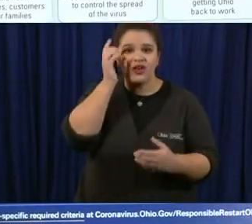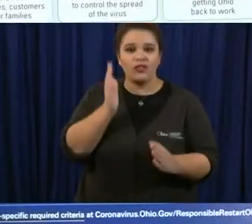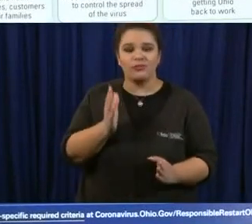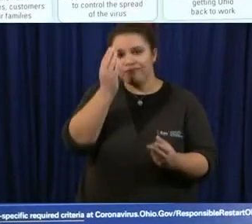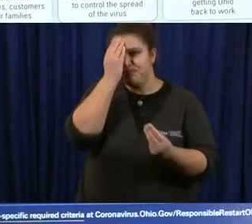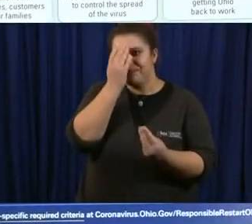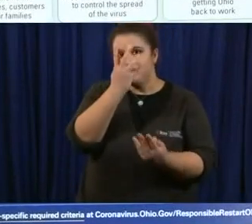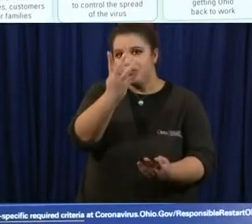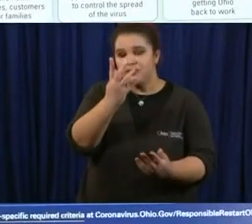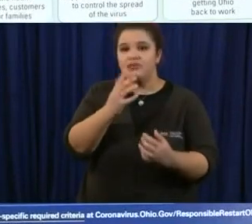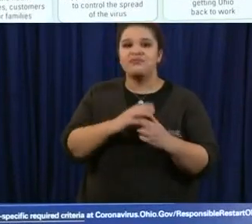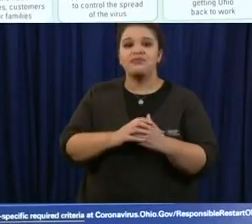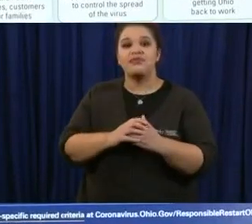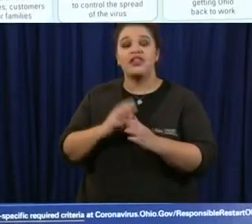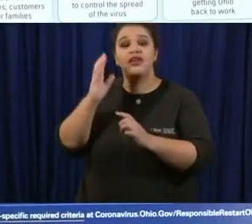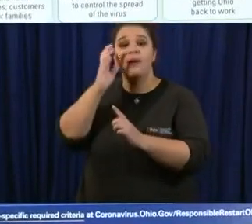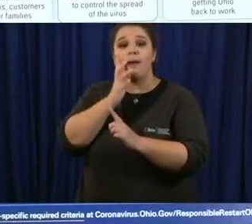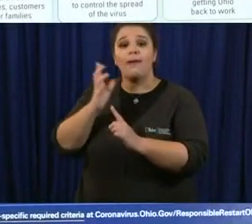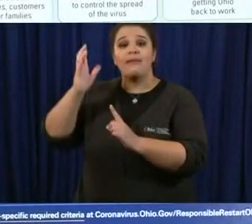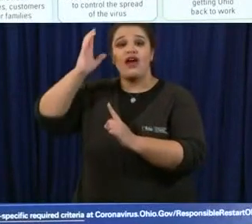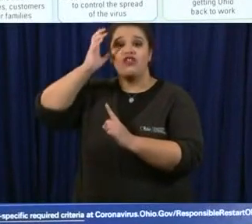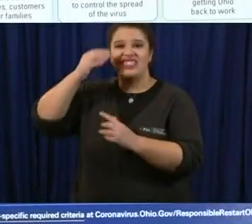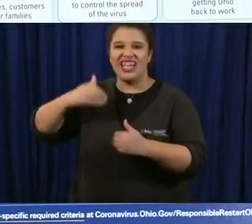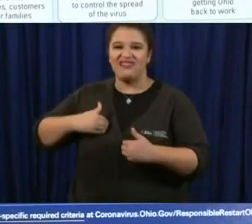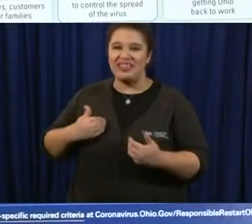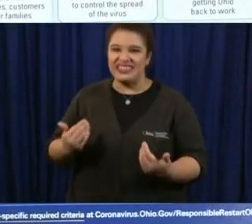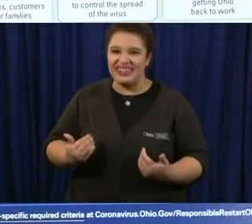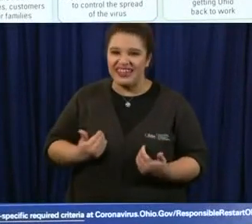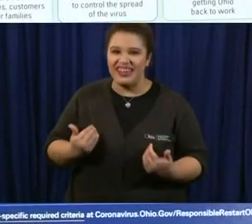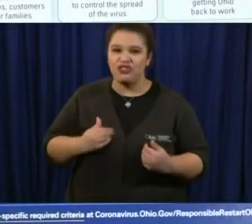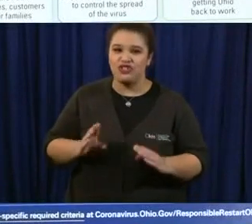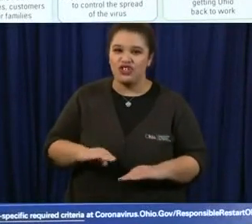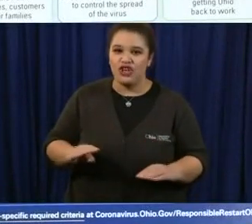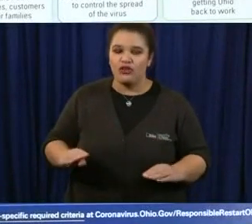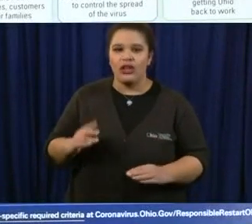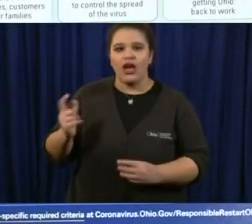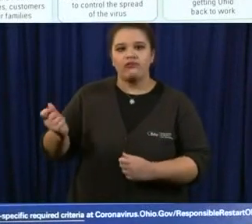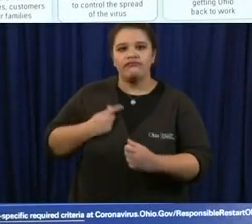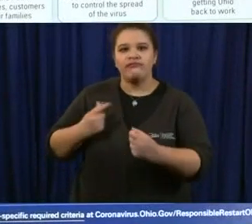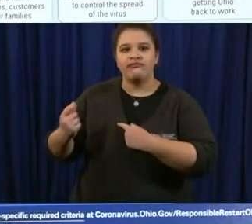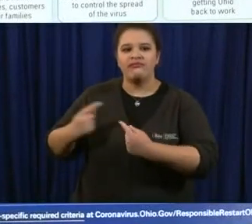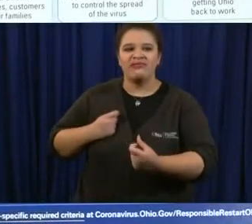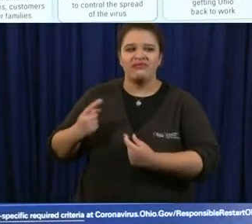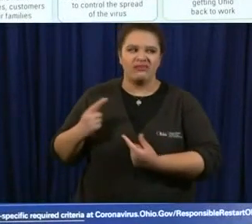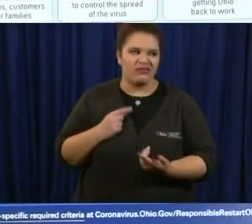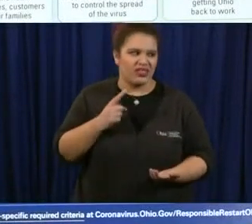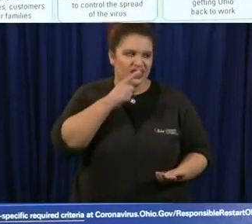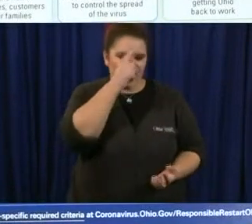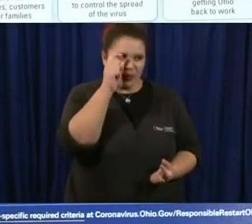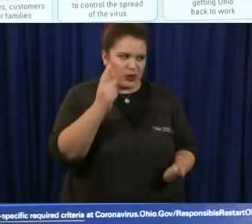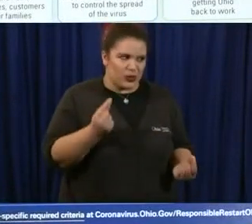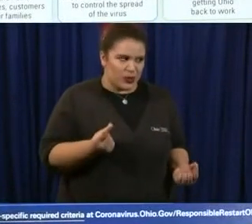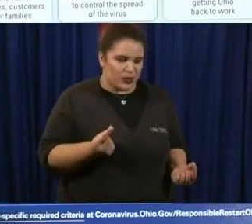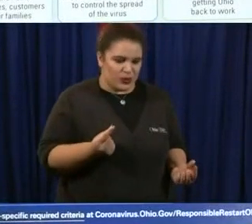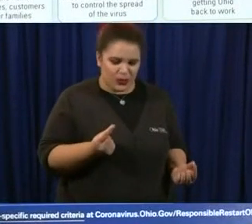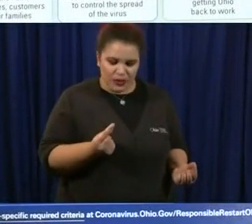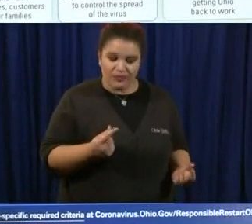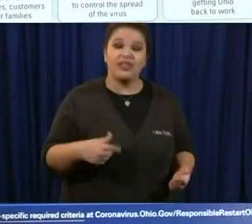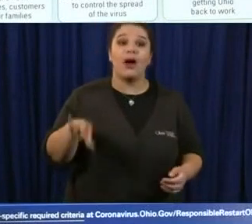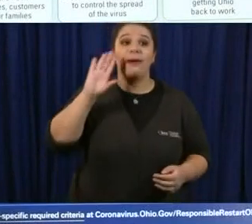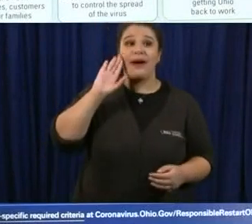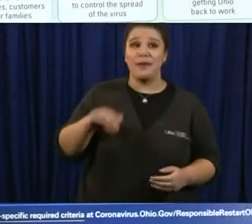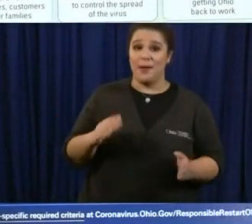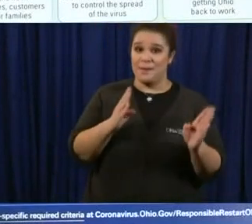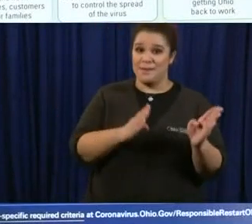in from parents of young children wondering what their summers are going to look like um i know you wrote started to roll out your plan today and with the